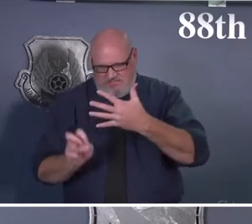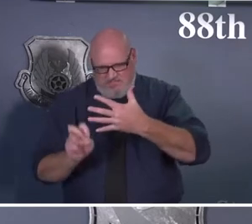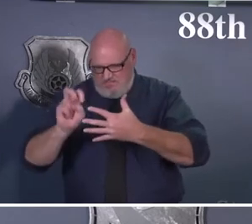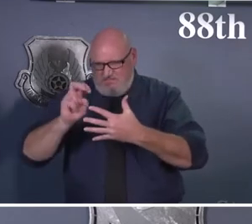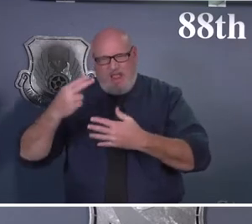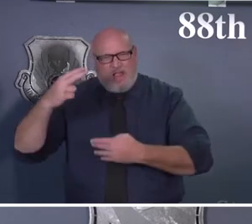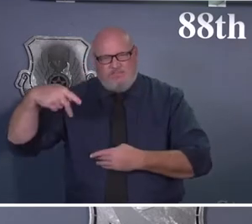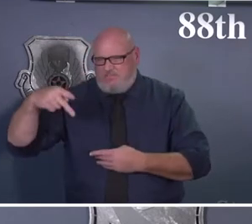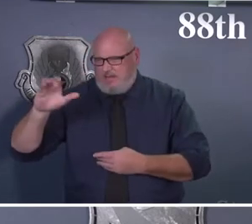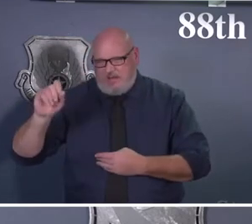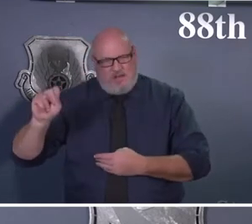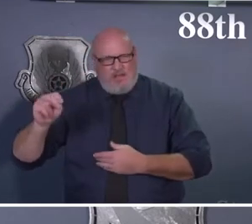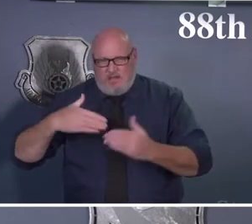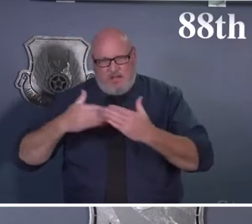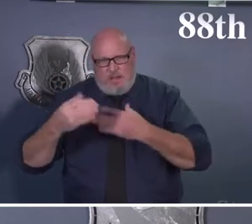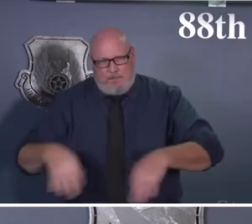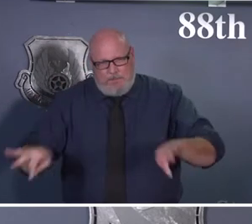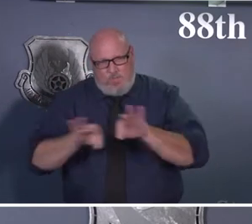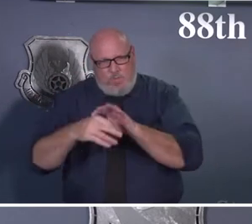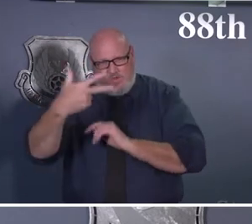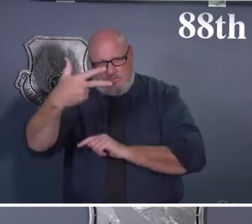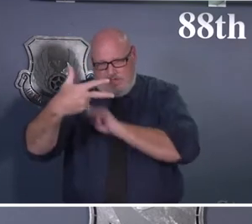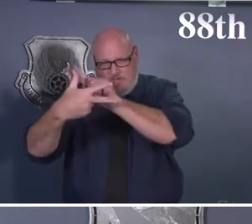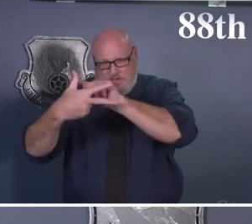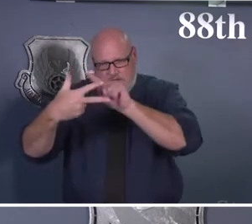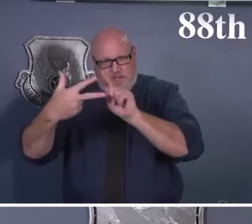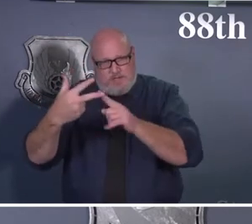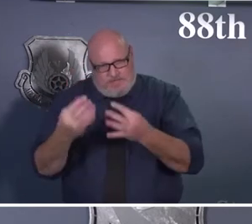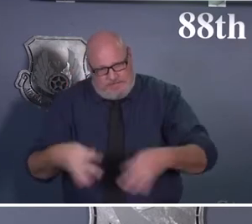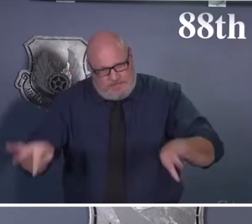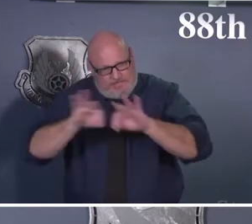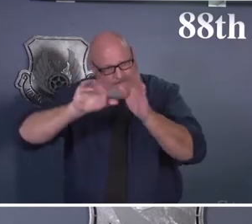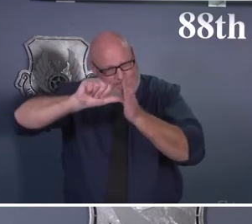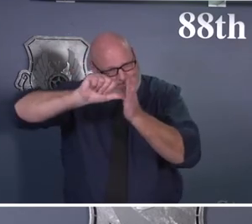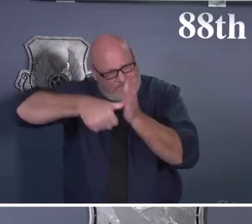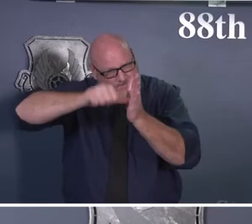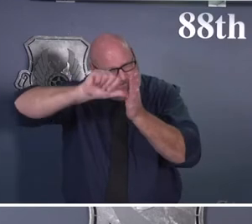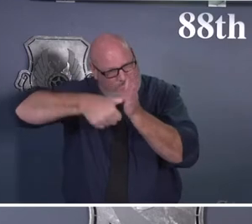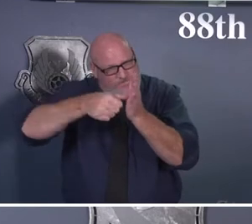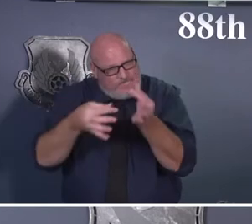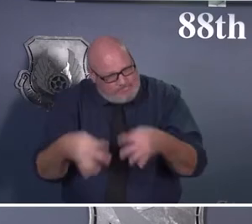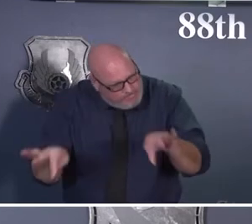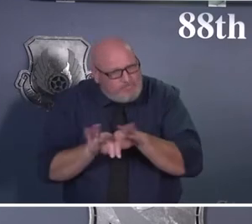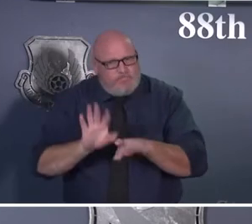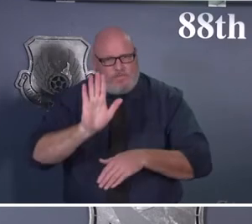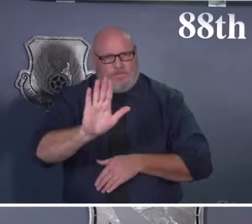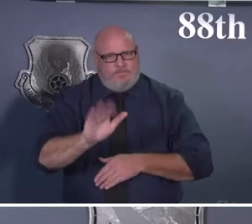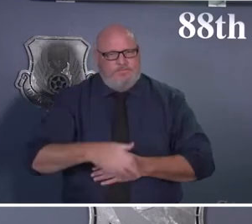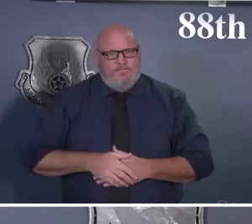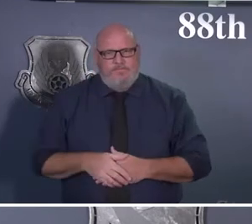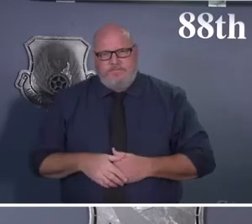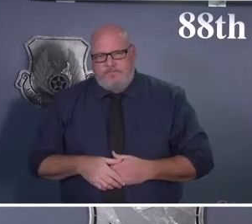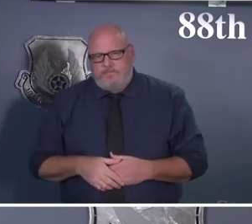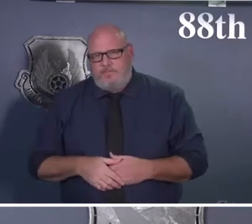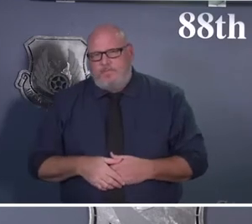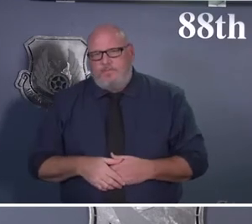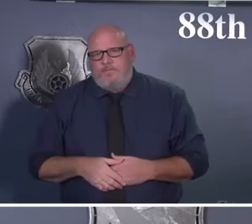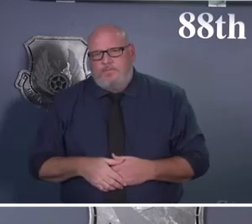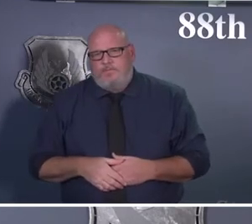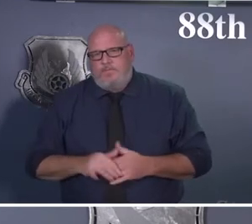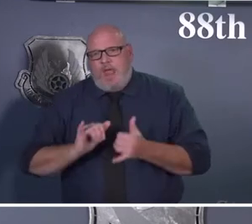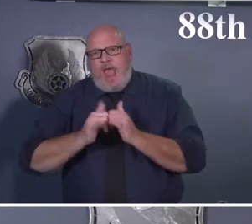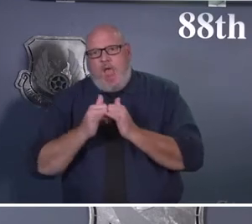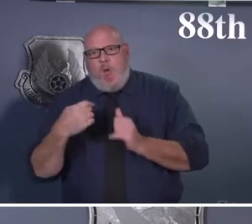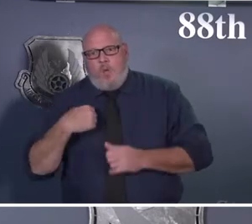a point where we could go into a Bravo plus health protection condition. So that, as he said, was 210 cases per 100,000.